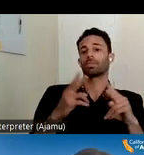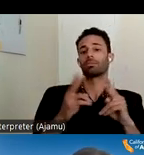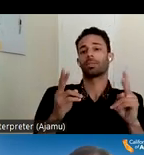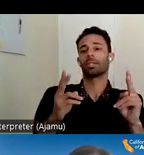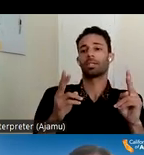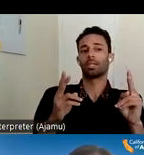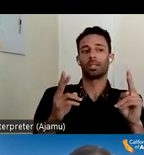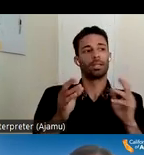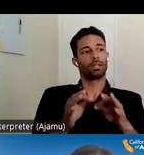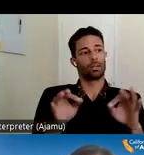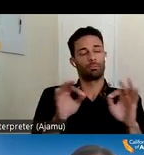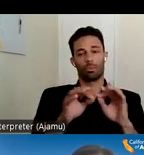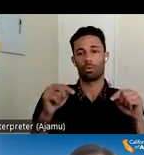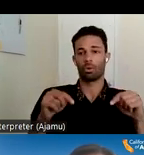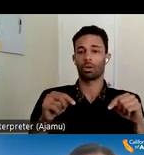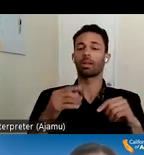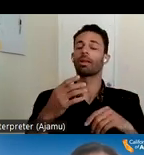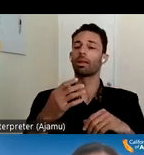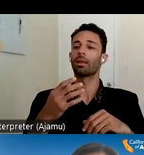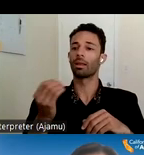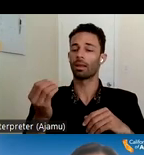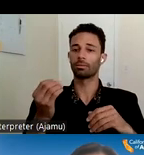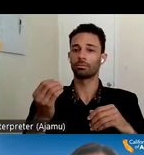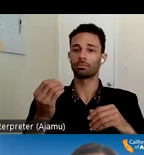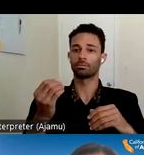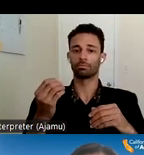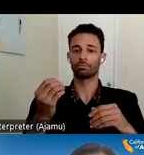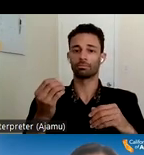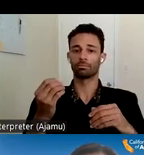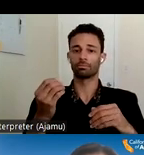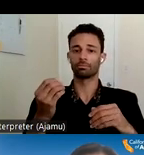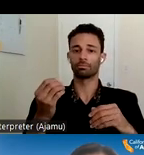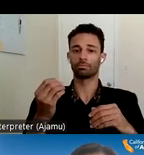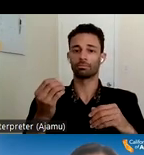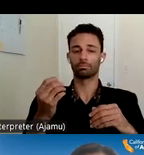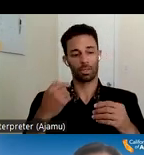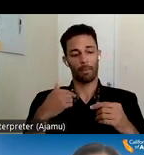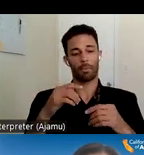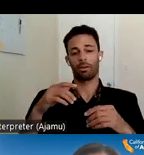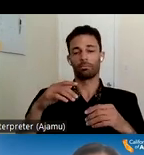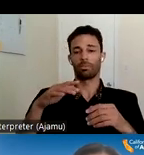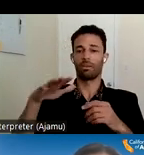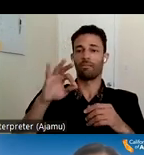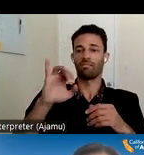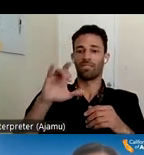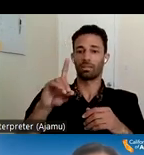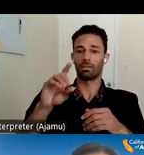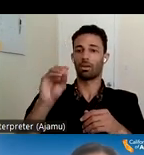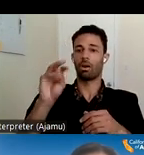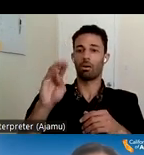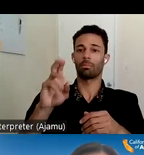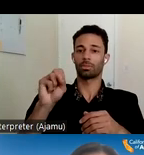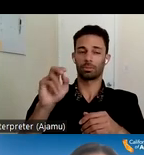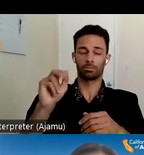important and um enlightening for me i'm a field ombudsman and i just had a question when you were talking